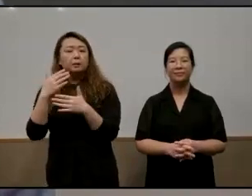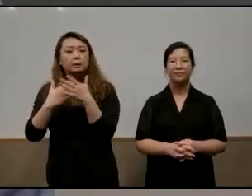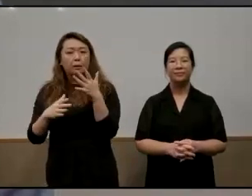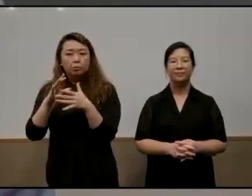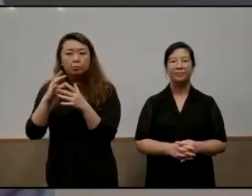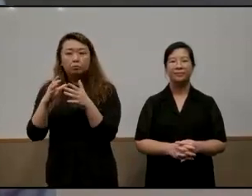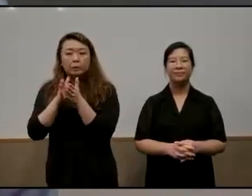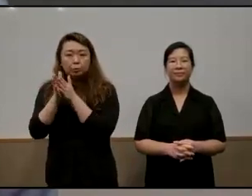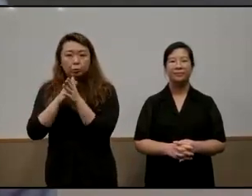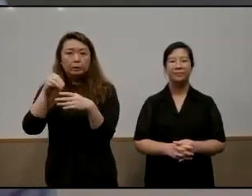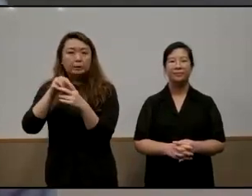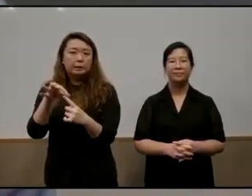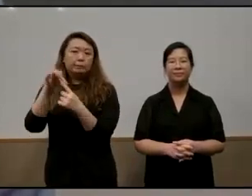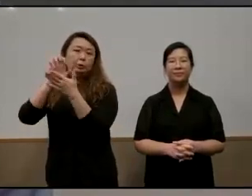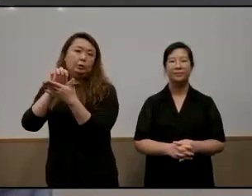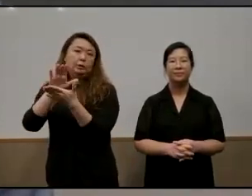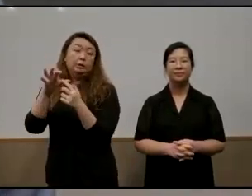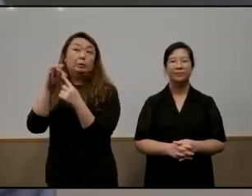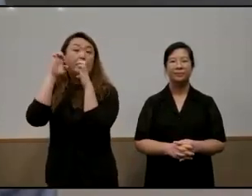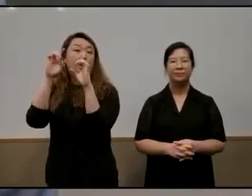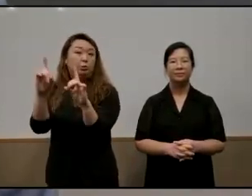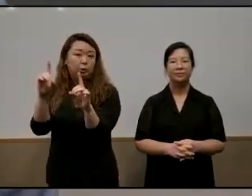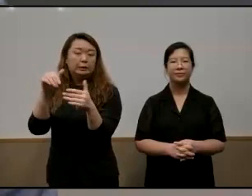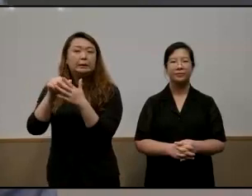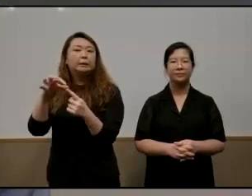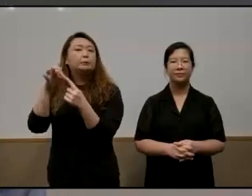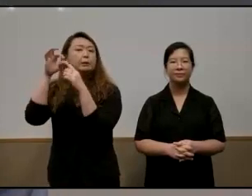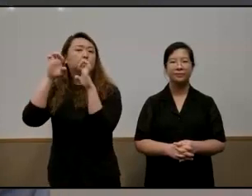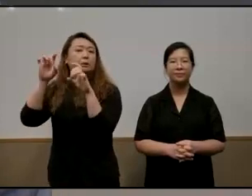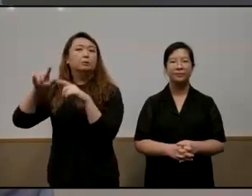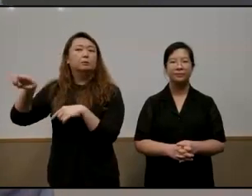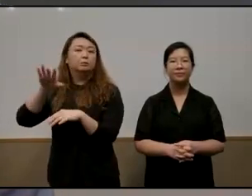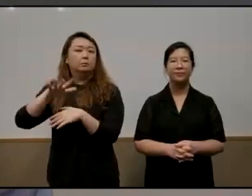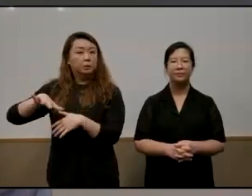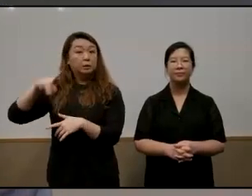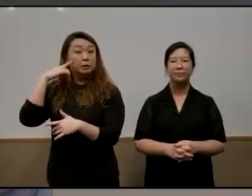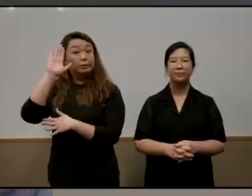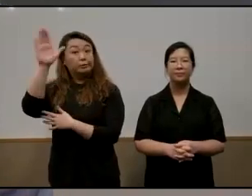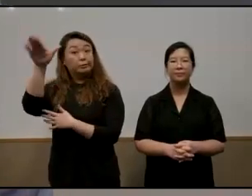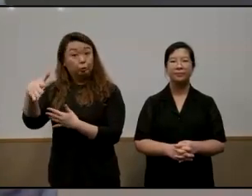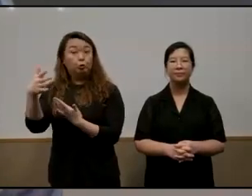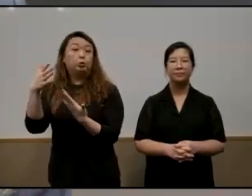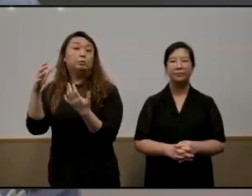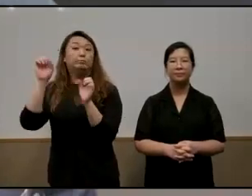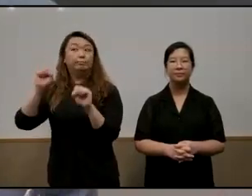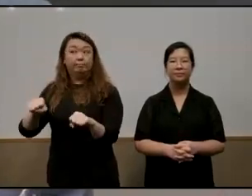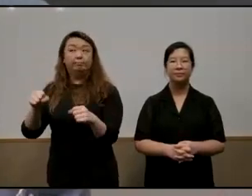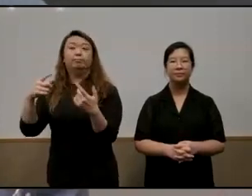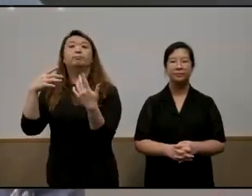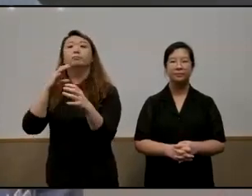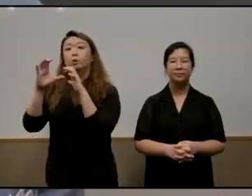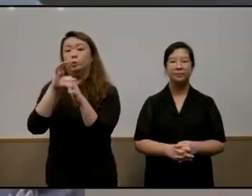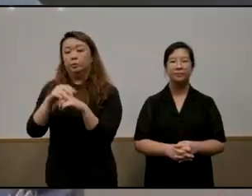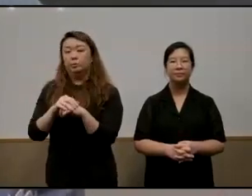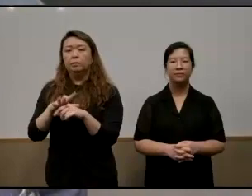education space in singapore the sped space i think maybe that can be a future conversation that we could reimagine but i was just want to give